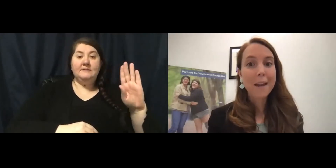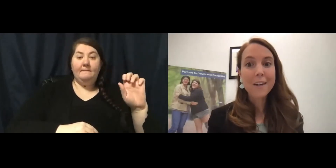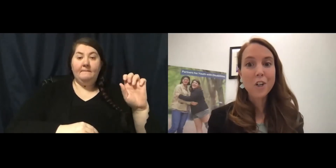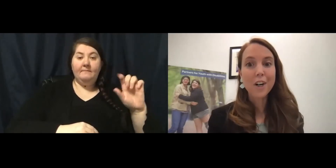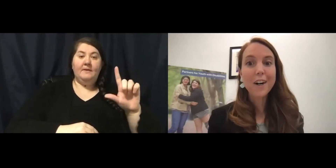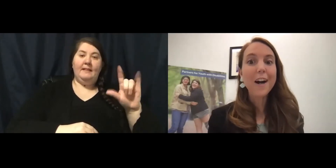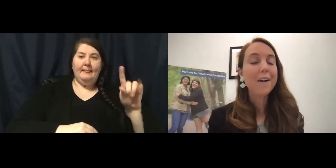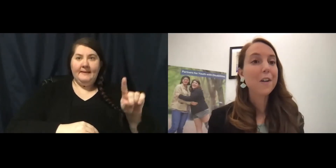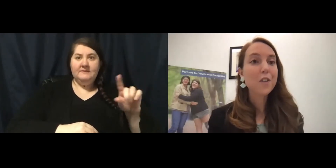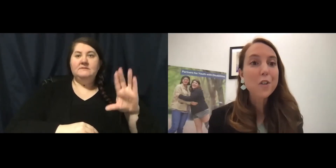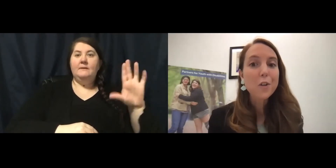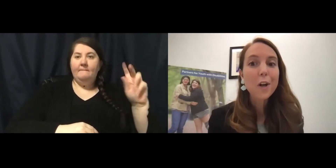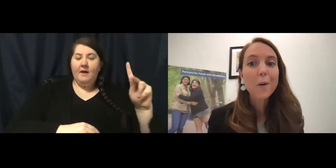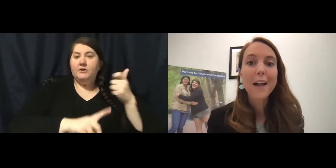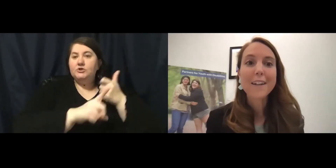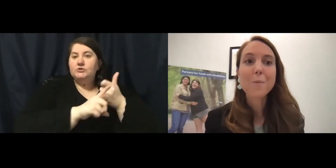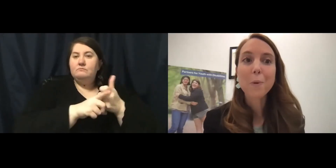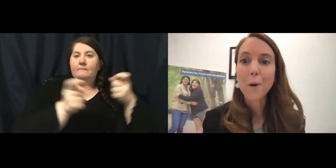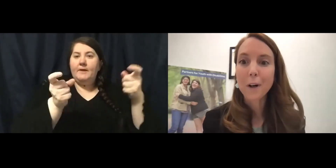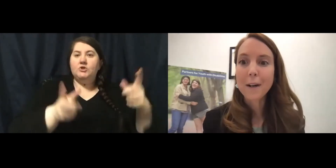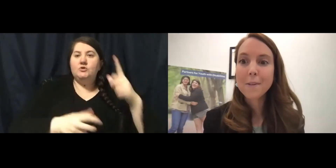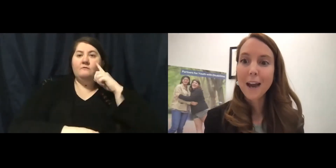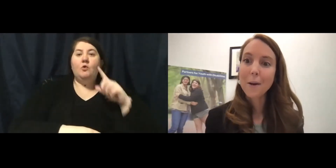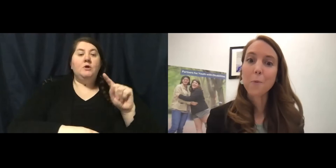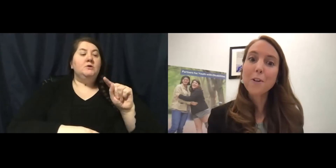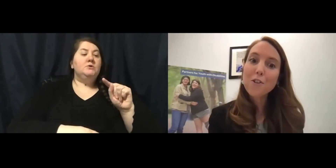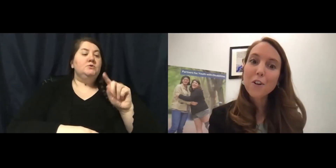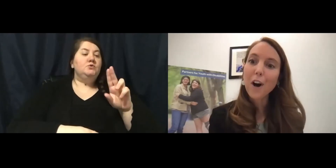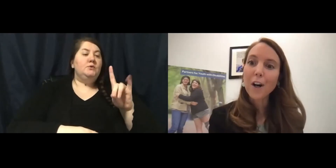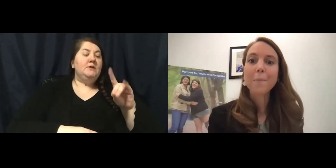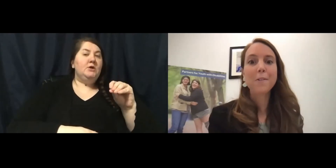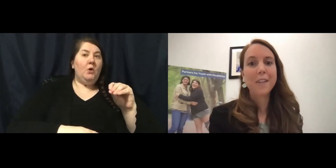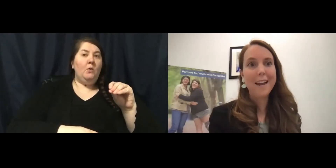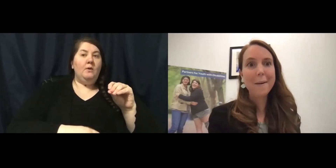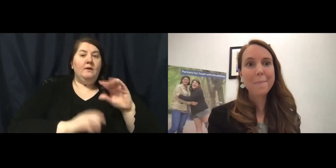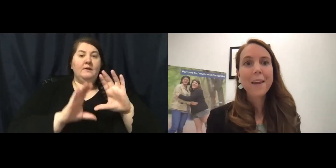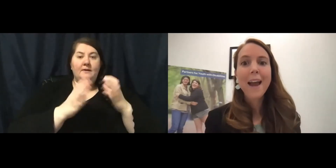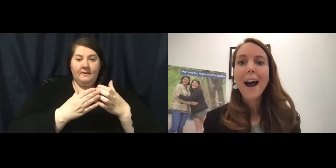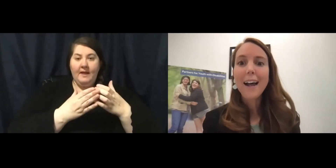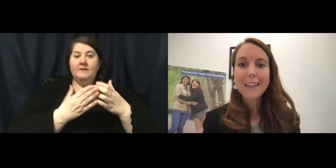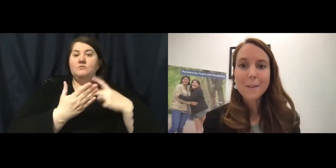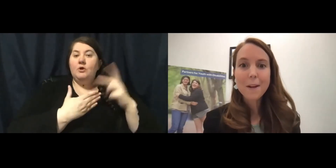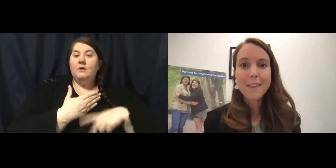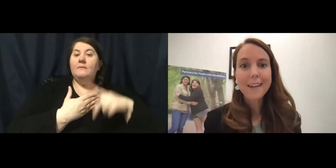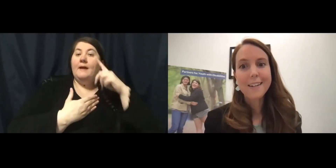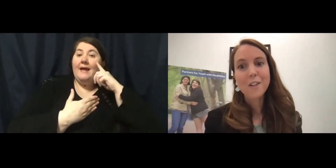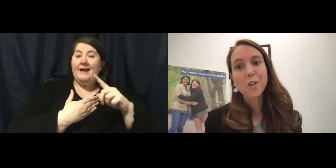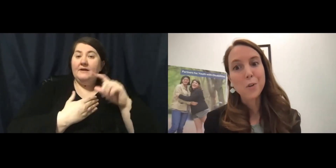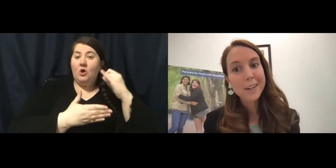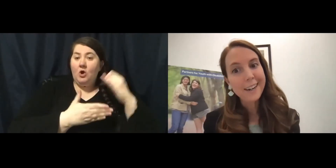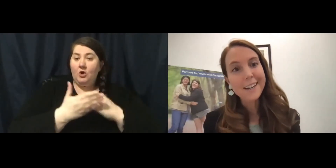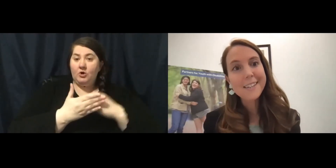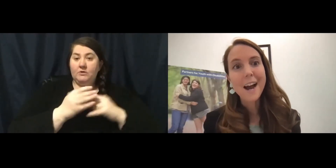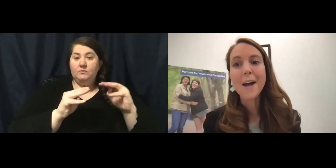manager of studio class programs at Worcester Art Museum. Elizabeth is